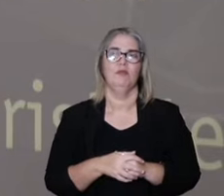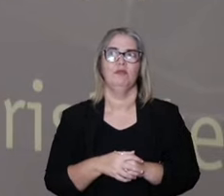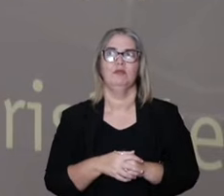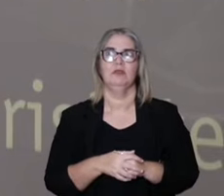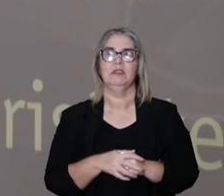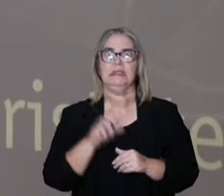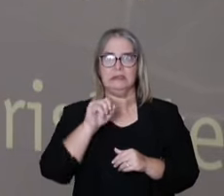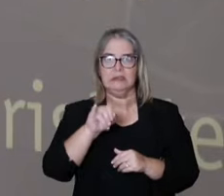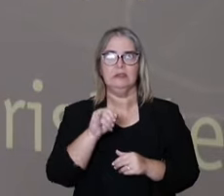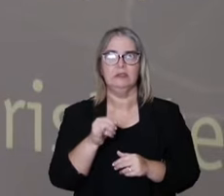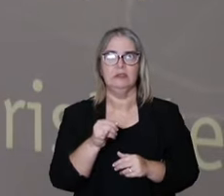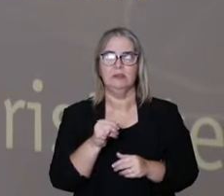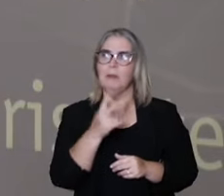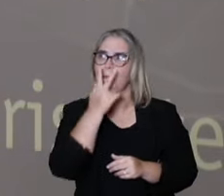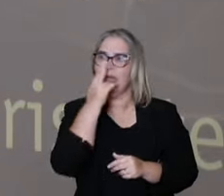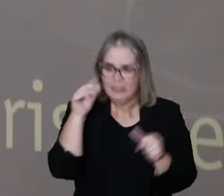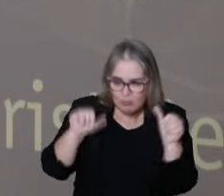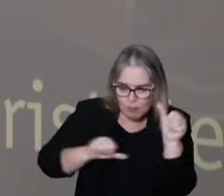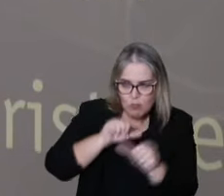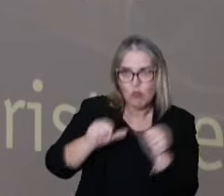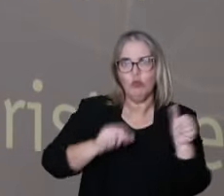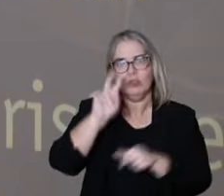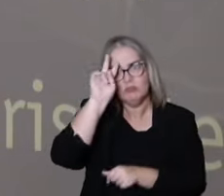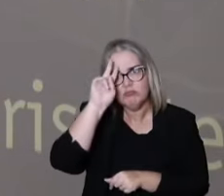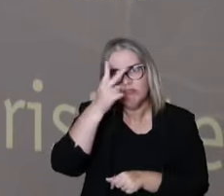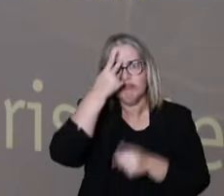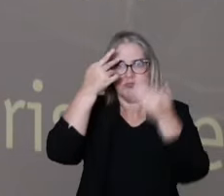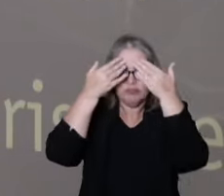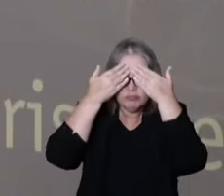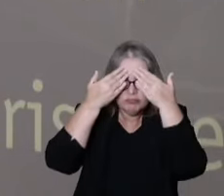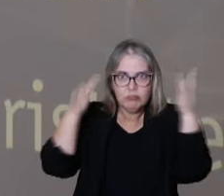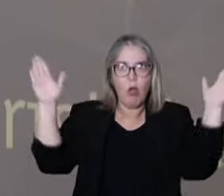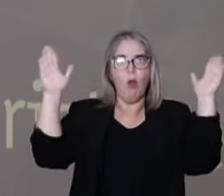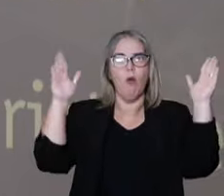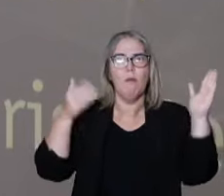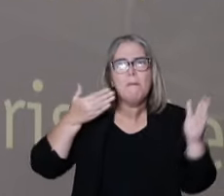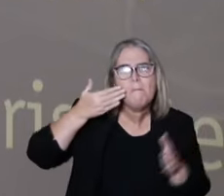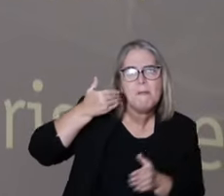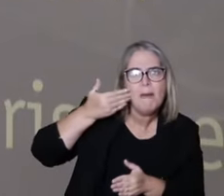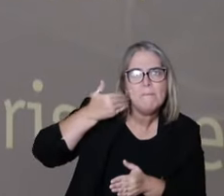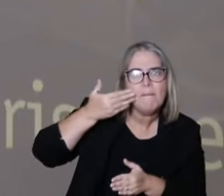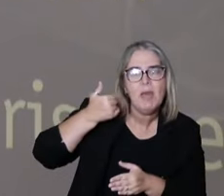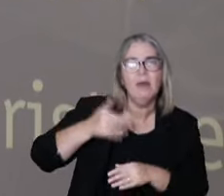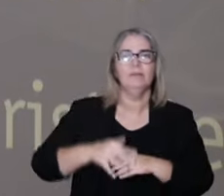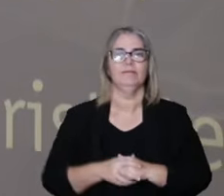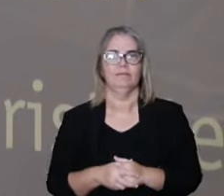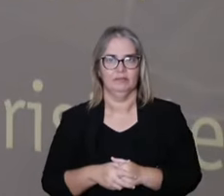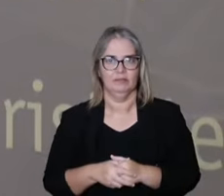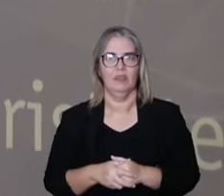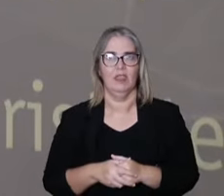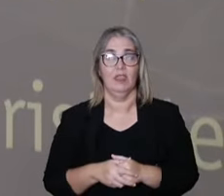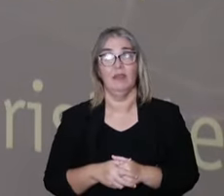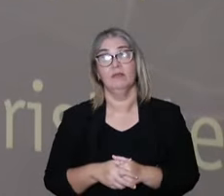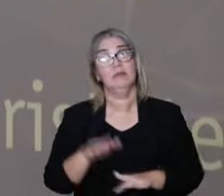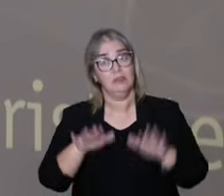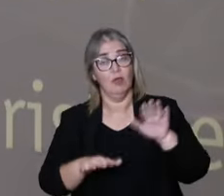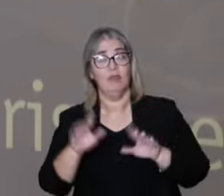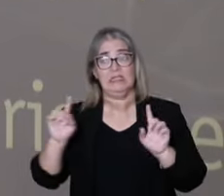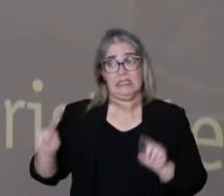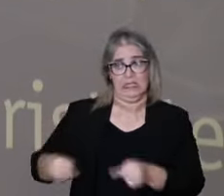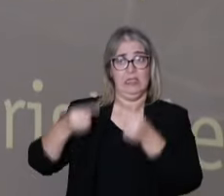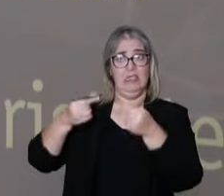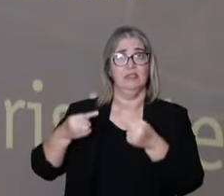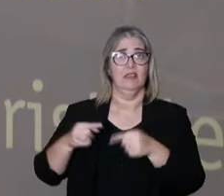from this is what I want to bring here to Aiyoto Kanaki.